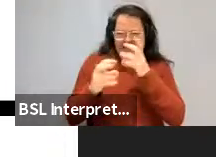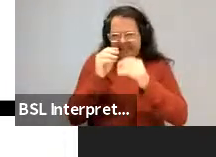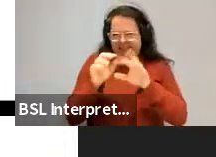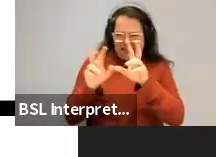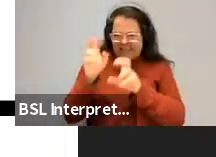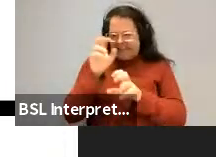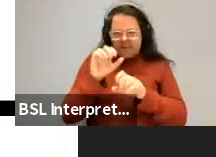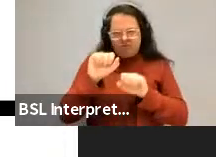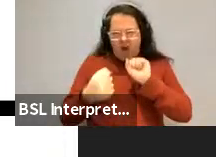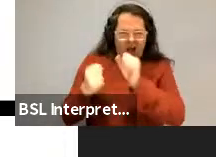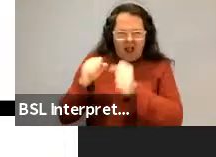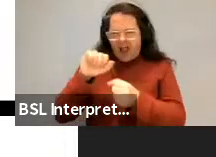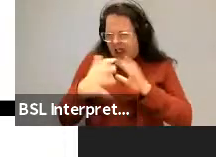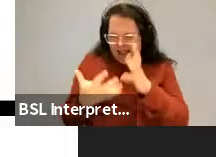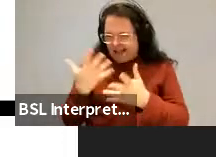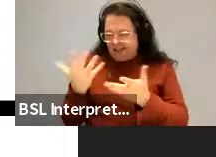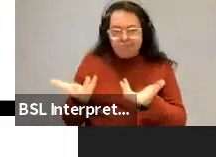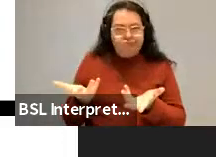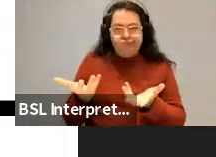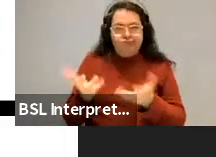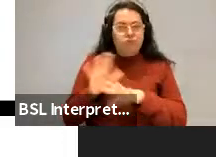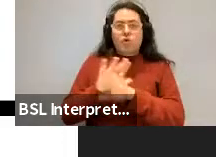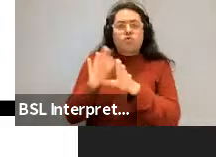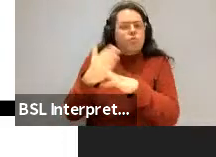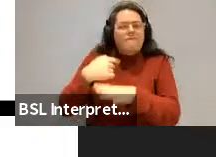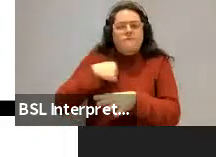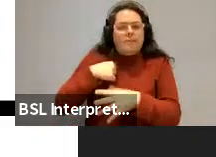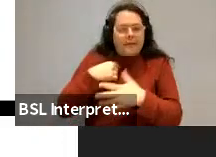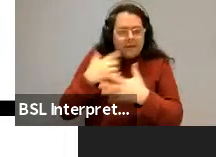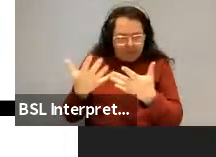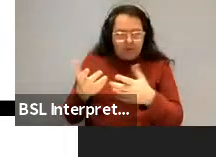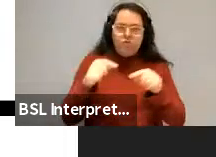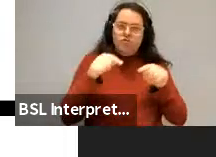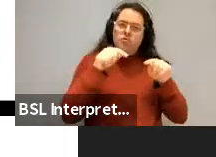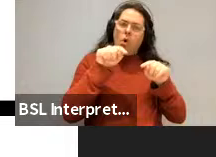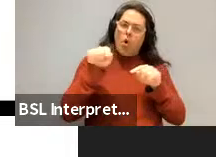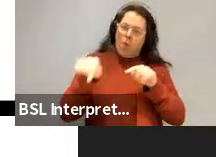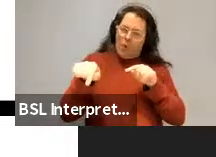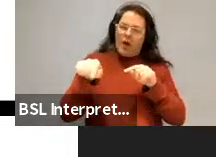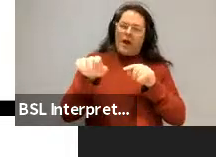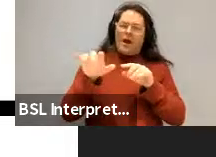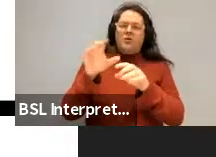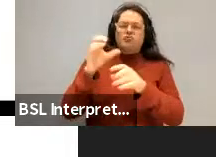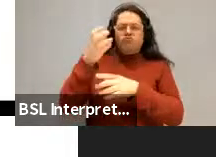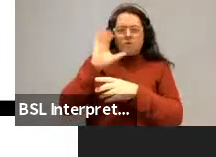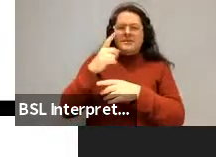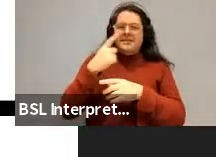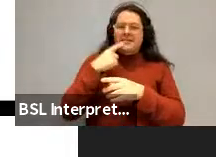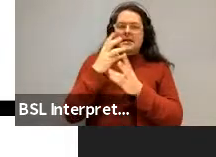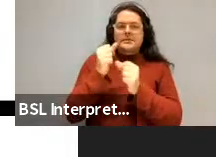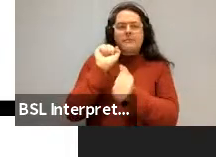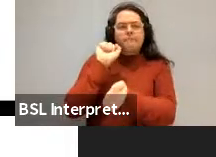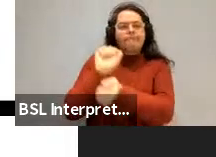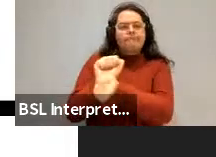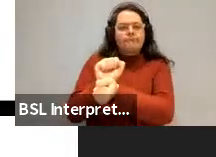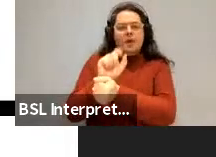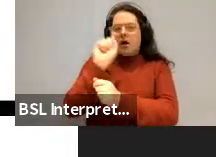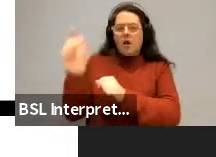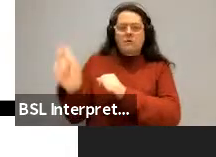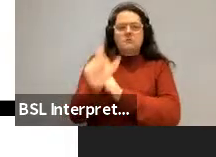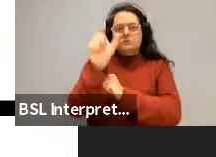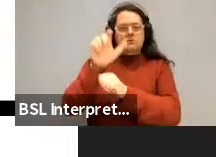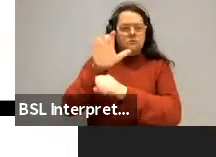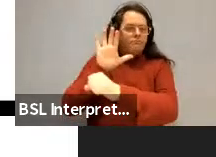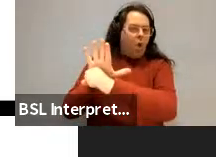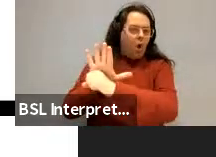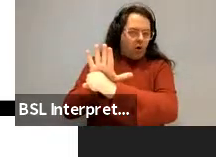So go back to the Chomsky and syntactic based theories of language where they're built in constraints on impossible movements. Um, the idea